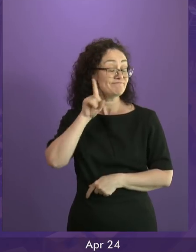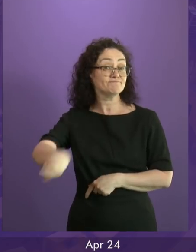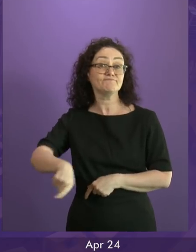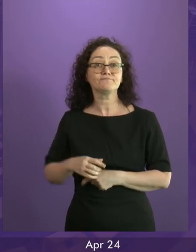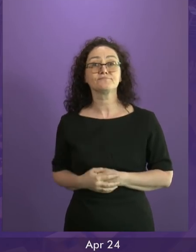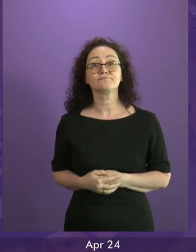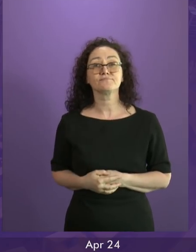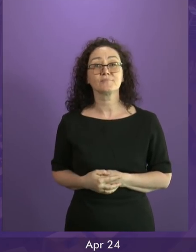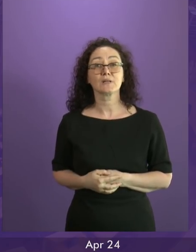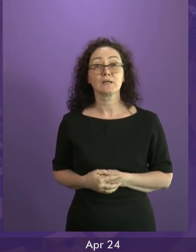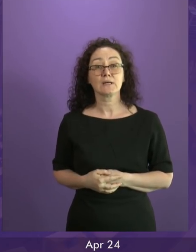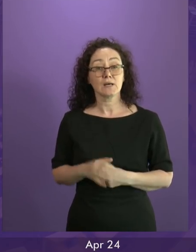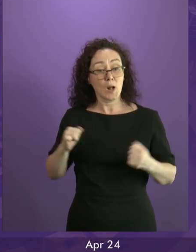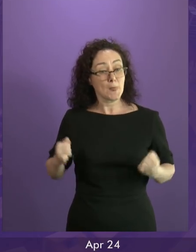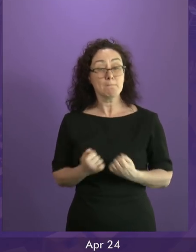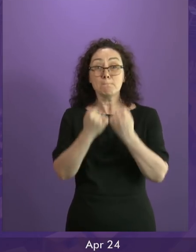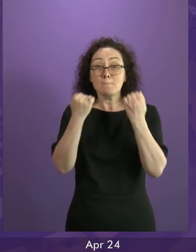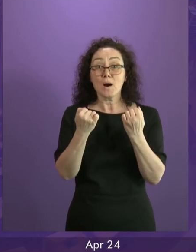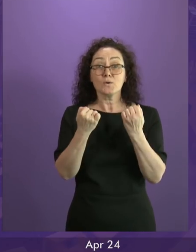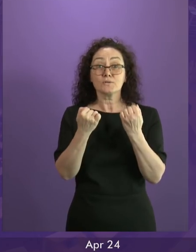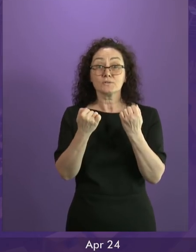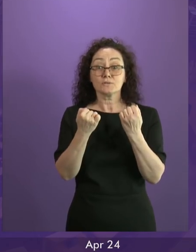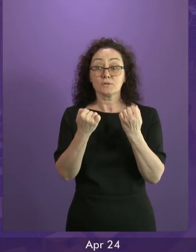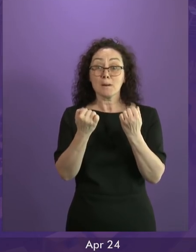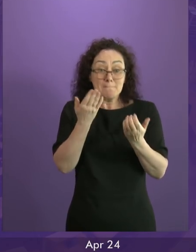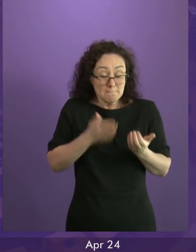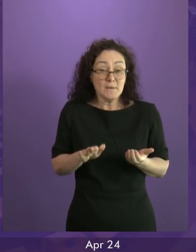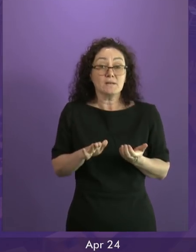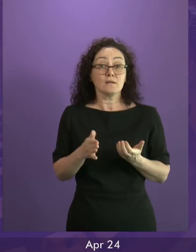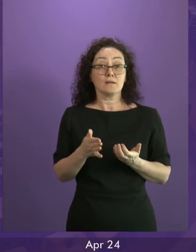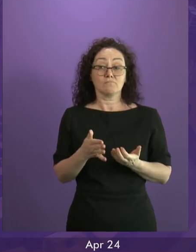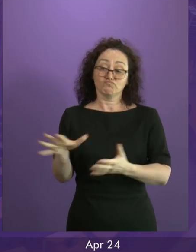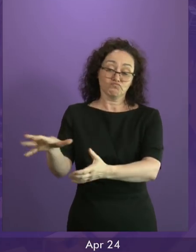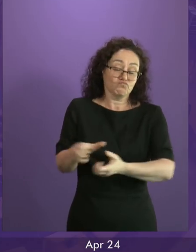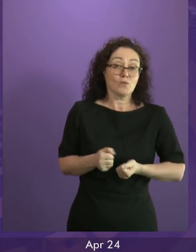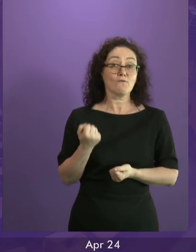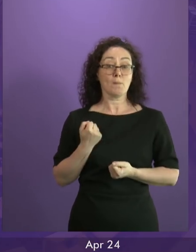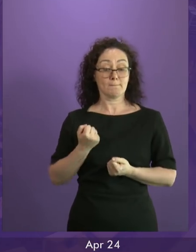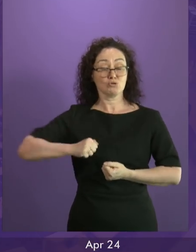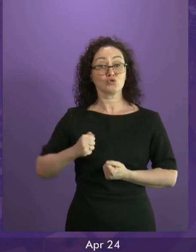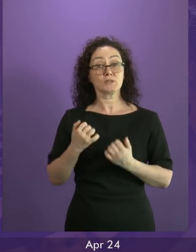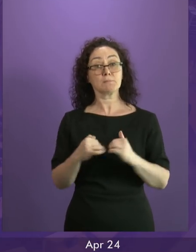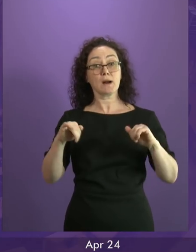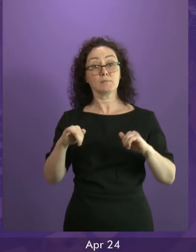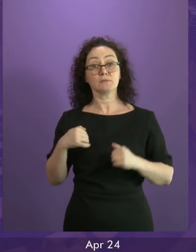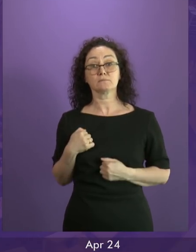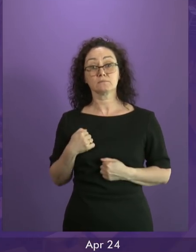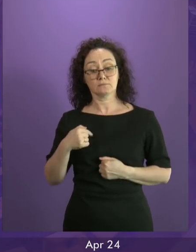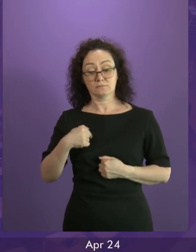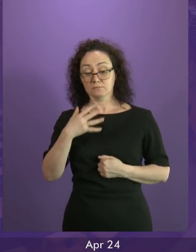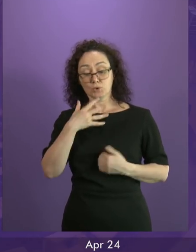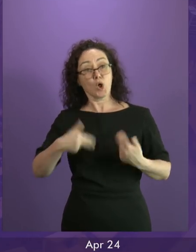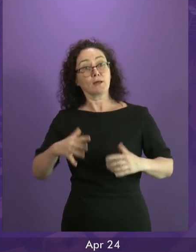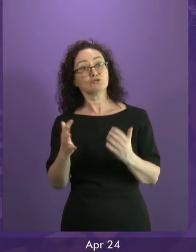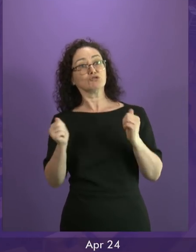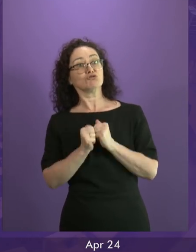and vital powers were effectively taken from this Parliament without our consent. Even